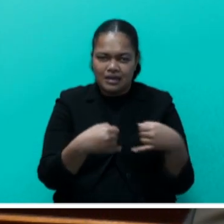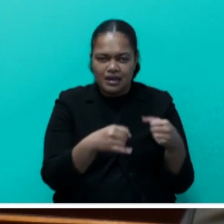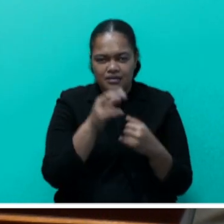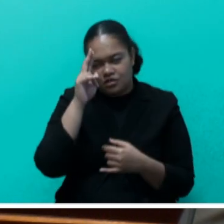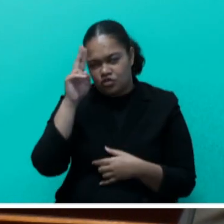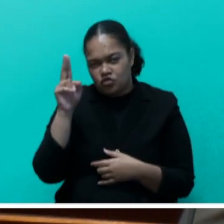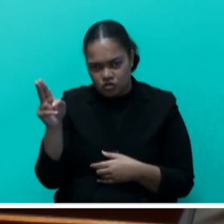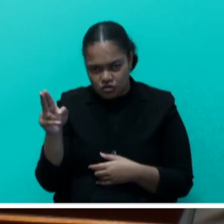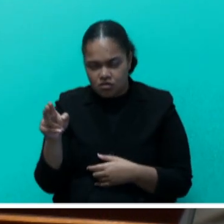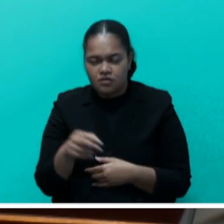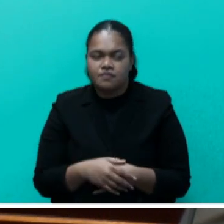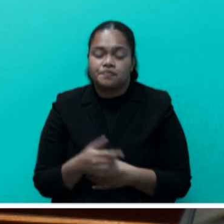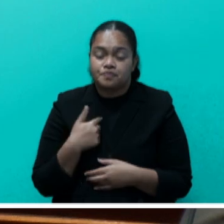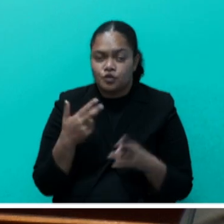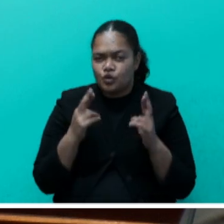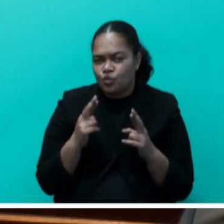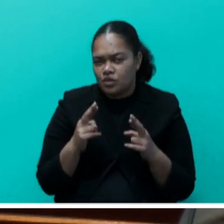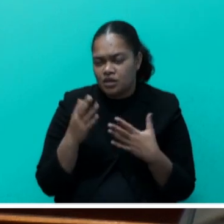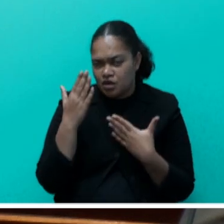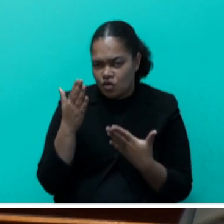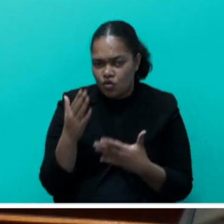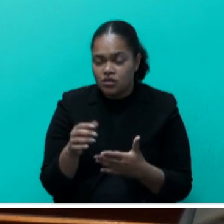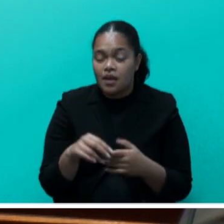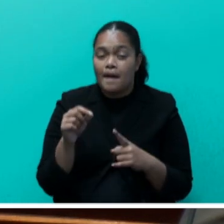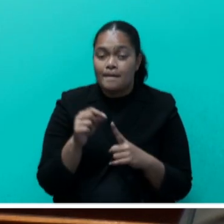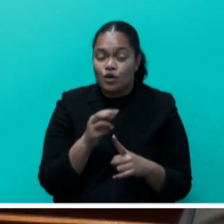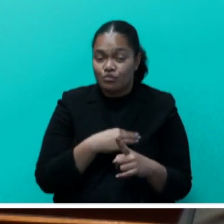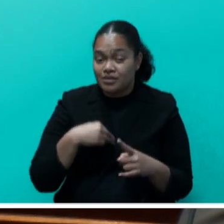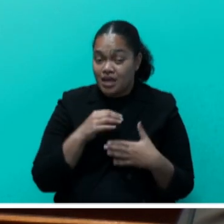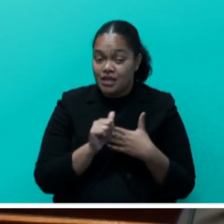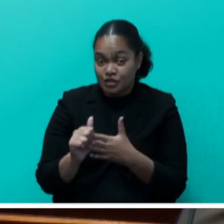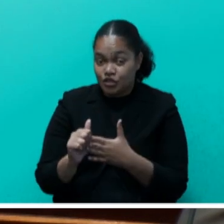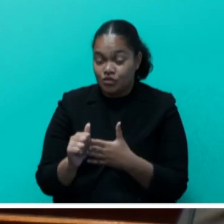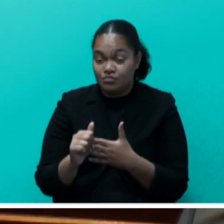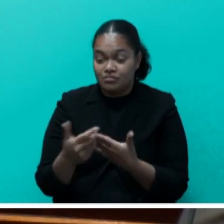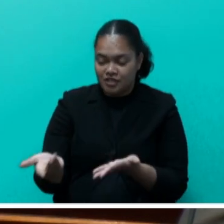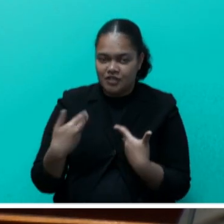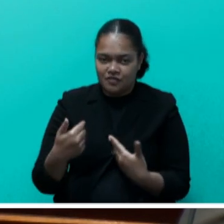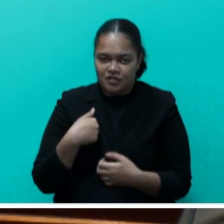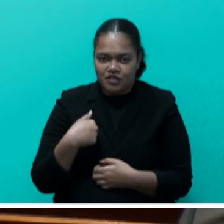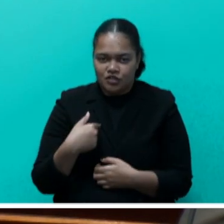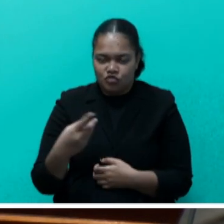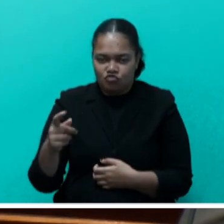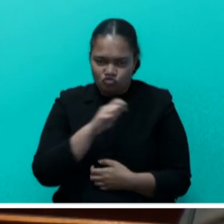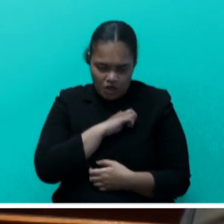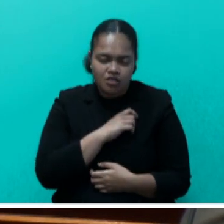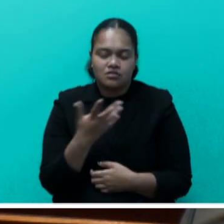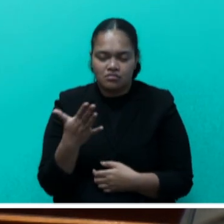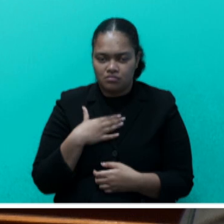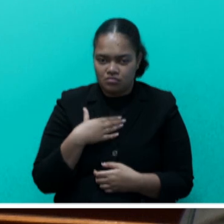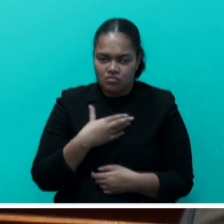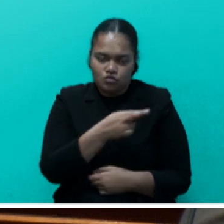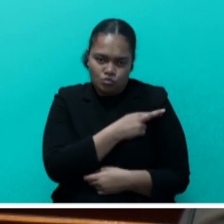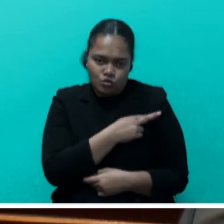At the outset, I wish to acknowledge the Honorable Prime Minister's leadership in entrusting me with the responsibility of leading Fiji's delegation